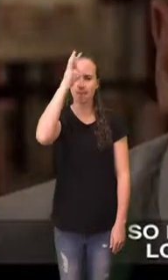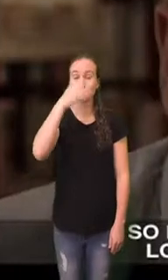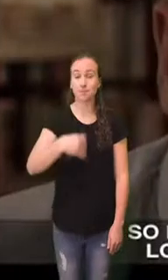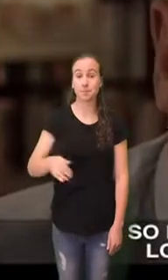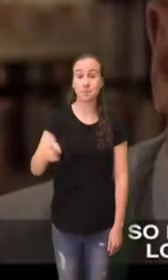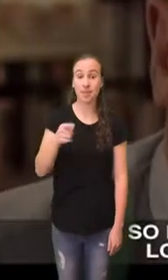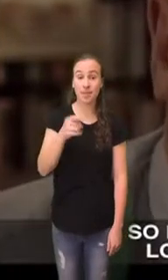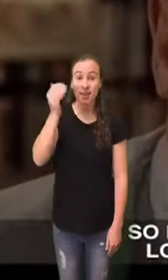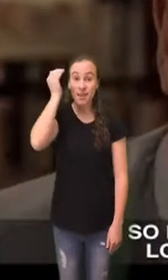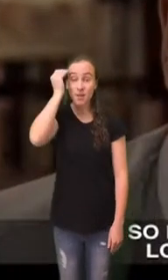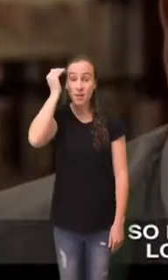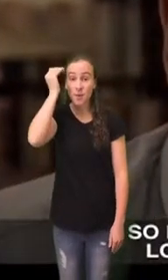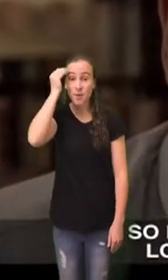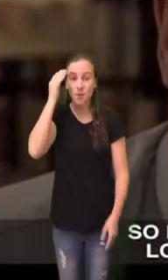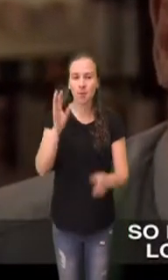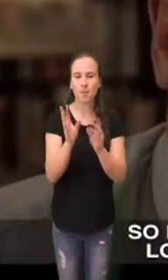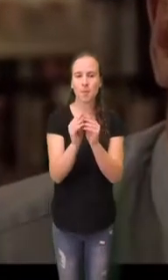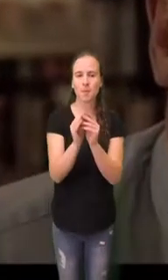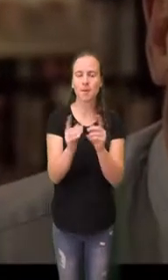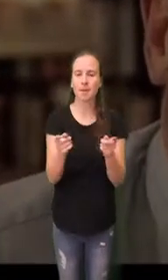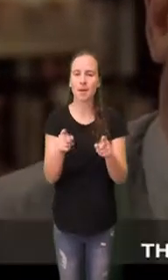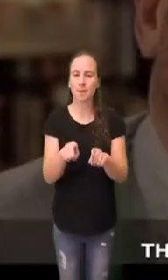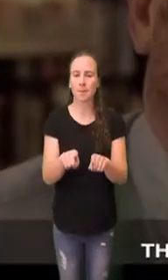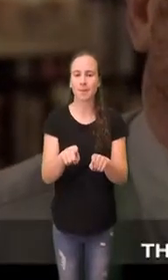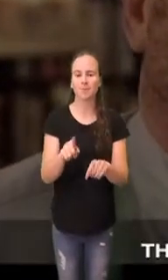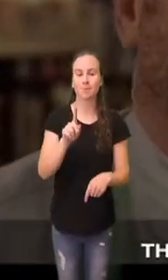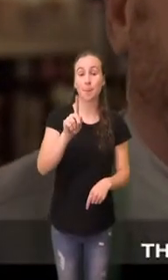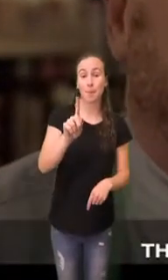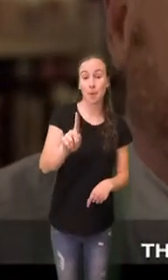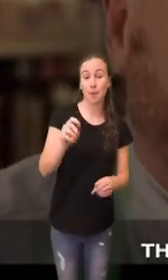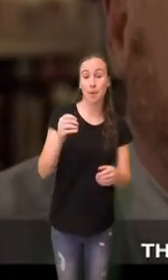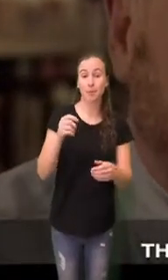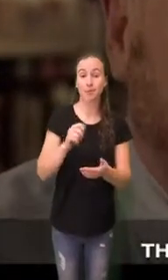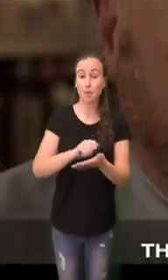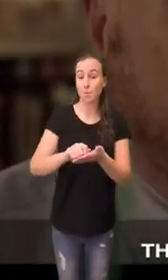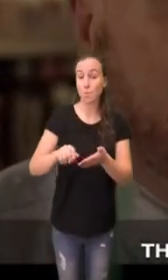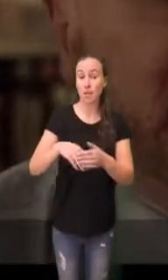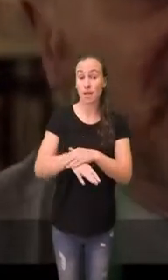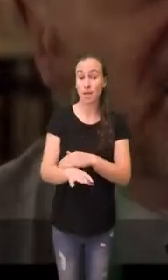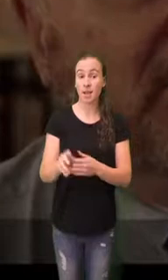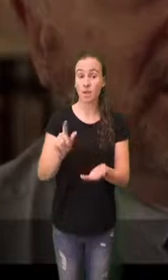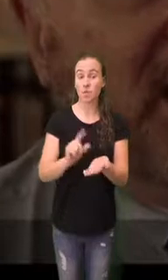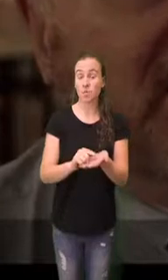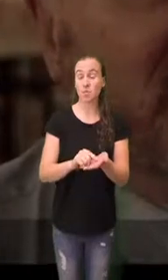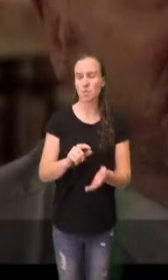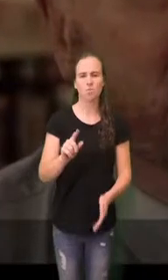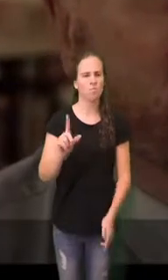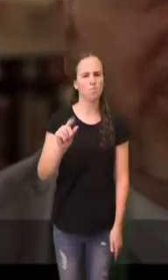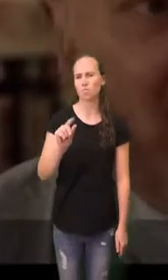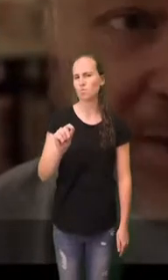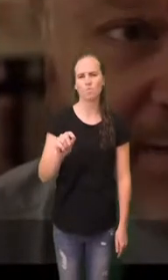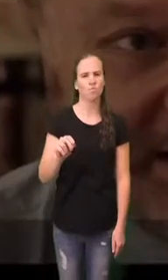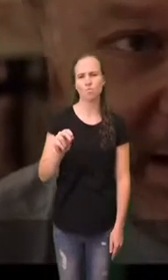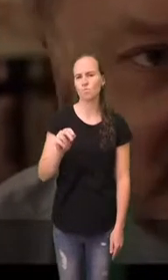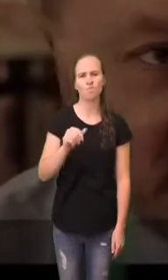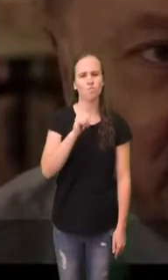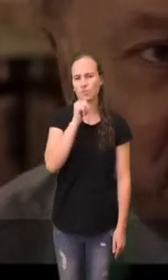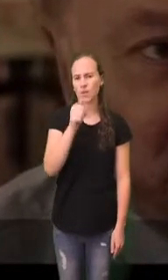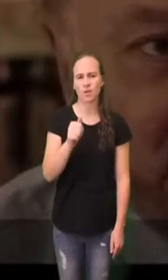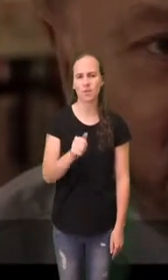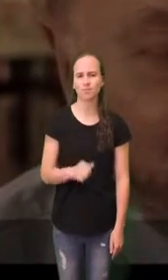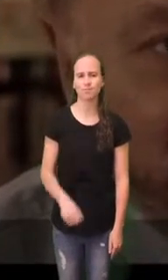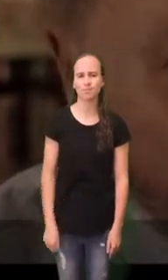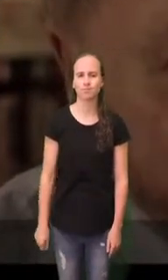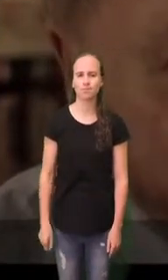Philadelphians didn't know a lot about what was going on. They knew this group was meeting there, but there's remarkably little